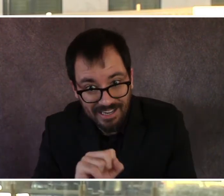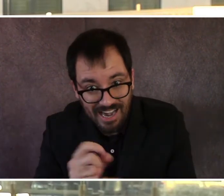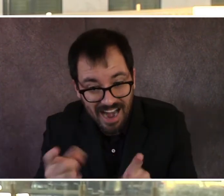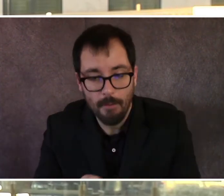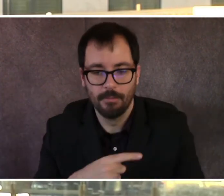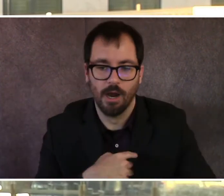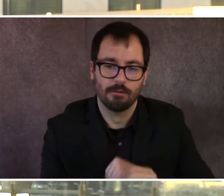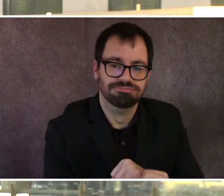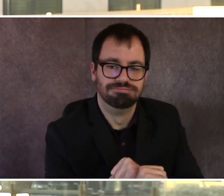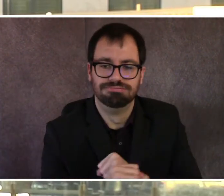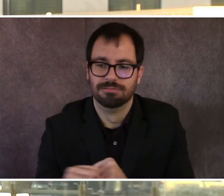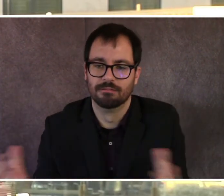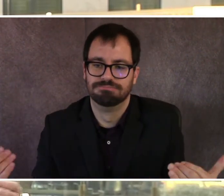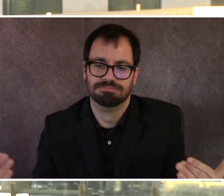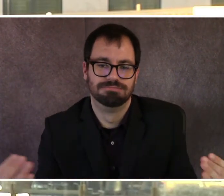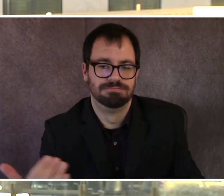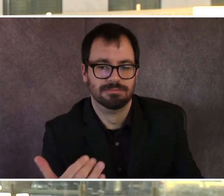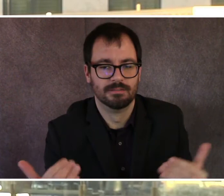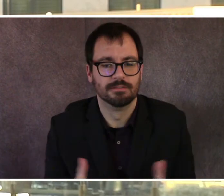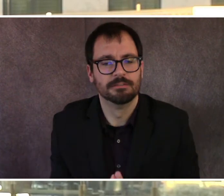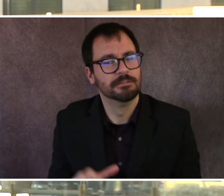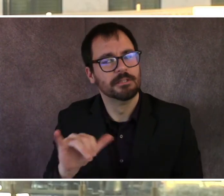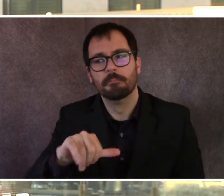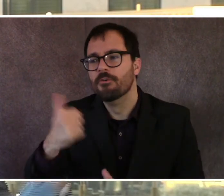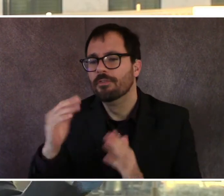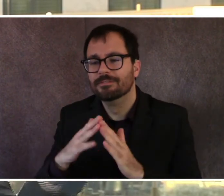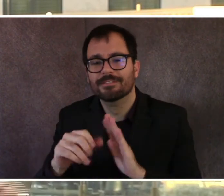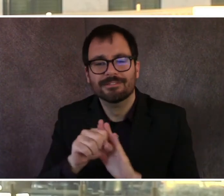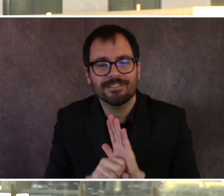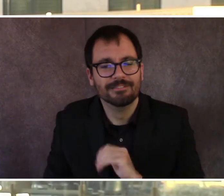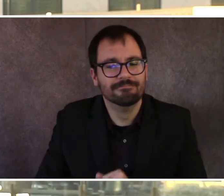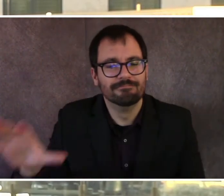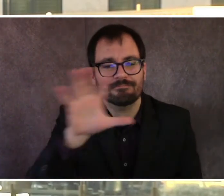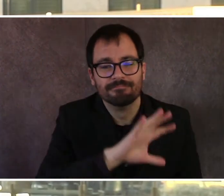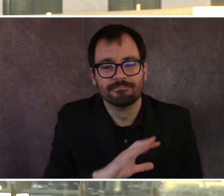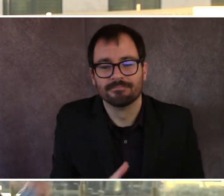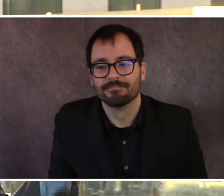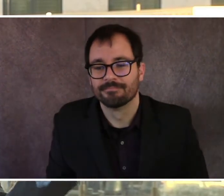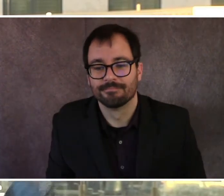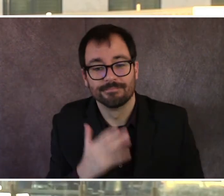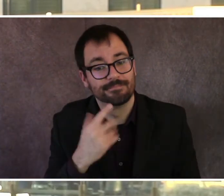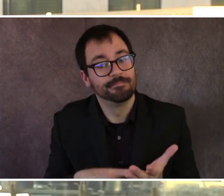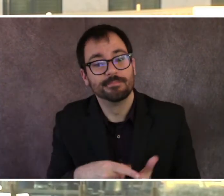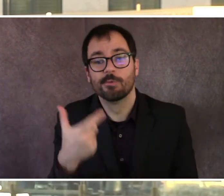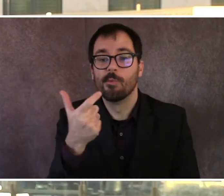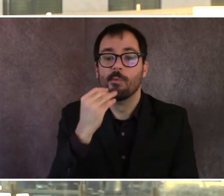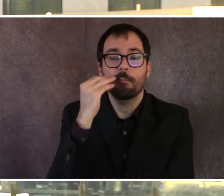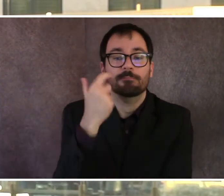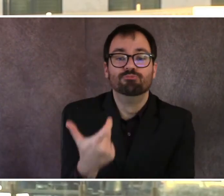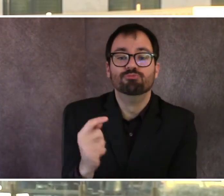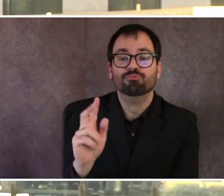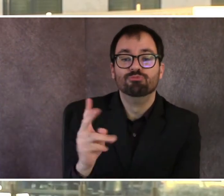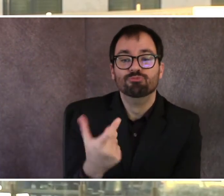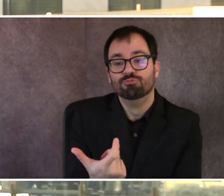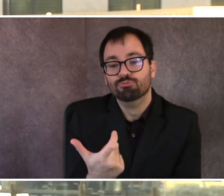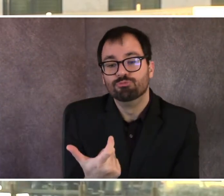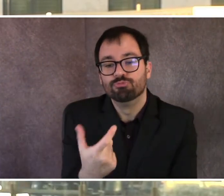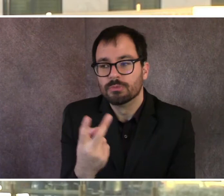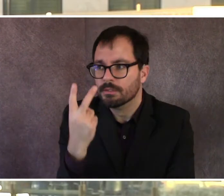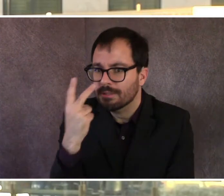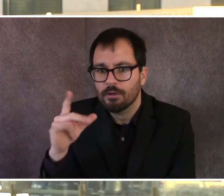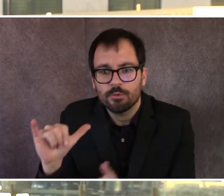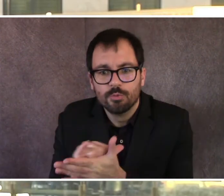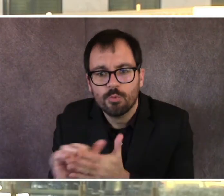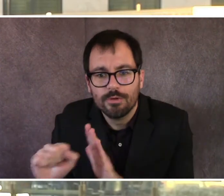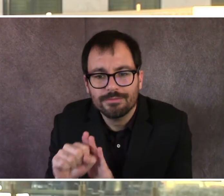other cities and states around America. Sometimes you'll be home watching a TV and you'll see a campaign ad about New York state or whatever it might be. And we want it, what we want to do